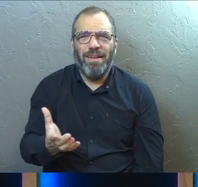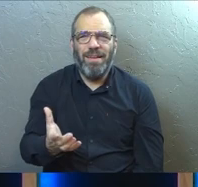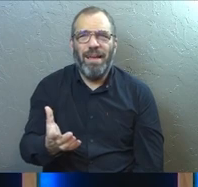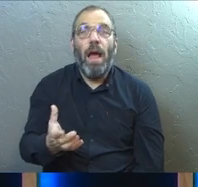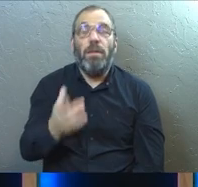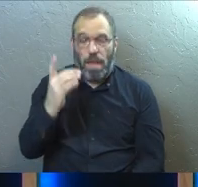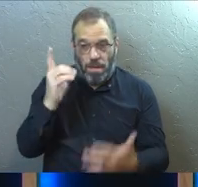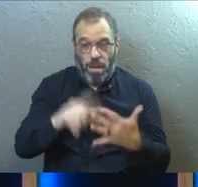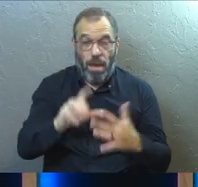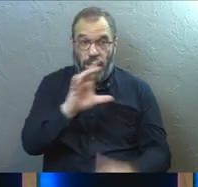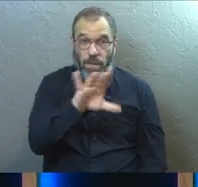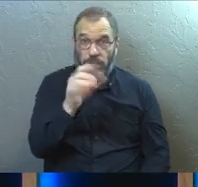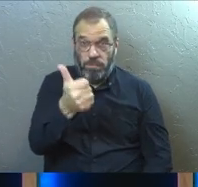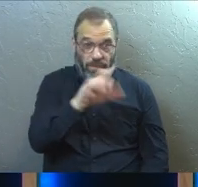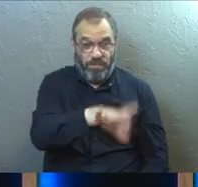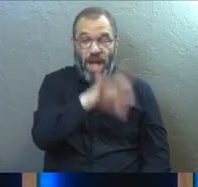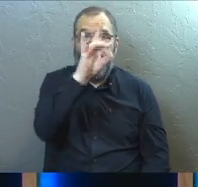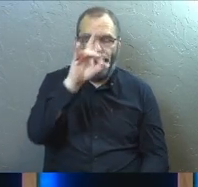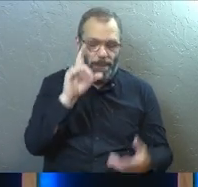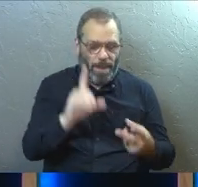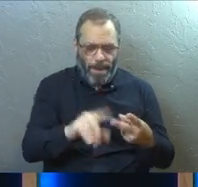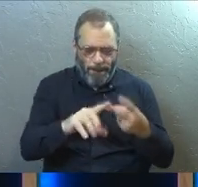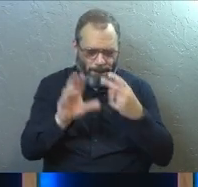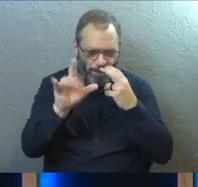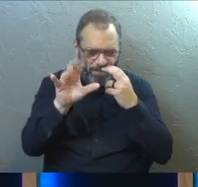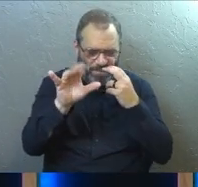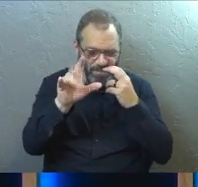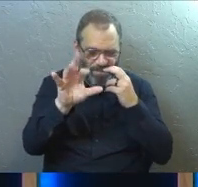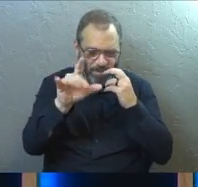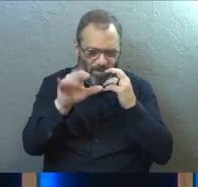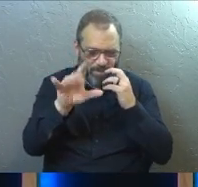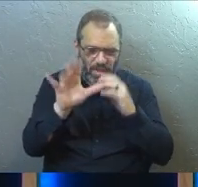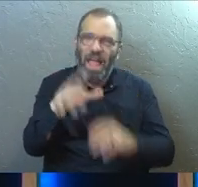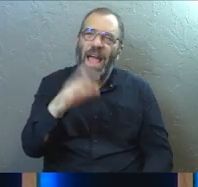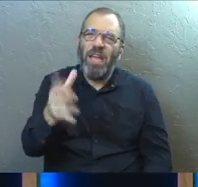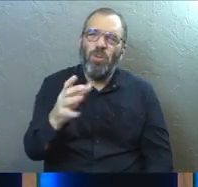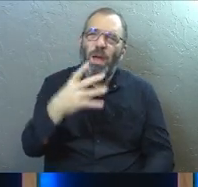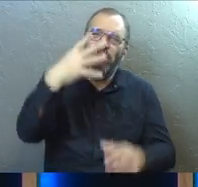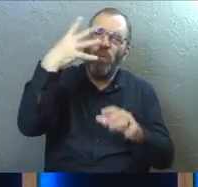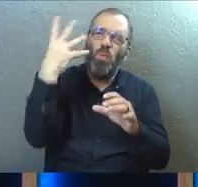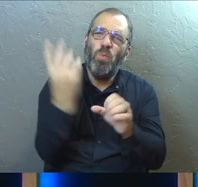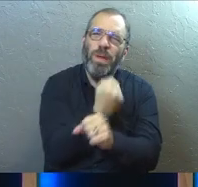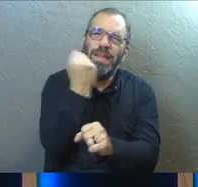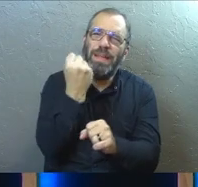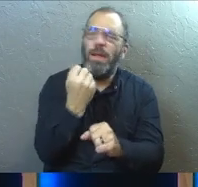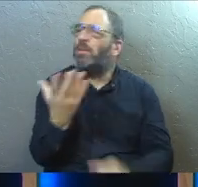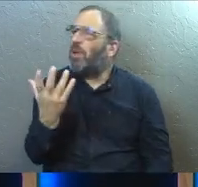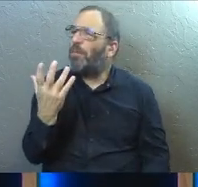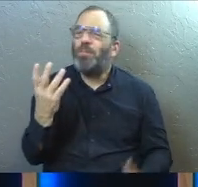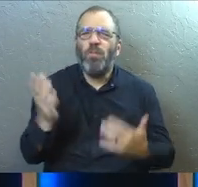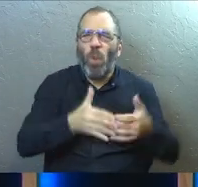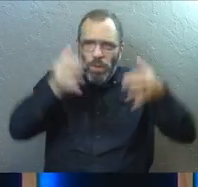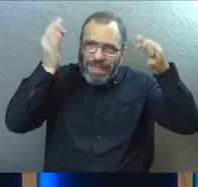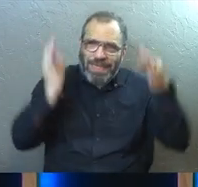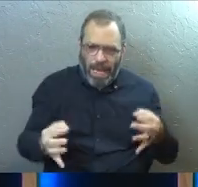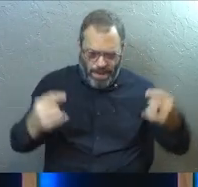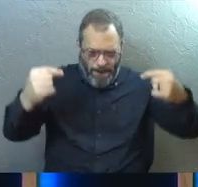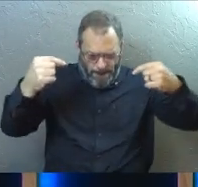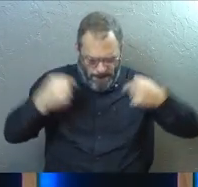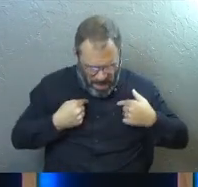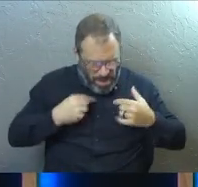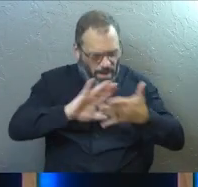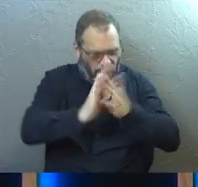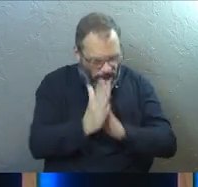Not only do you have to discover it, but you also have to win it. So whatever you decided that you